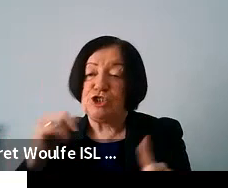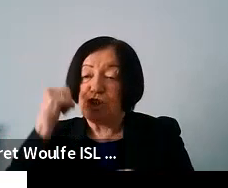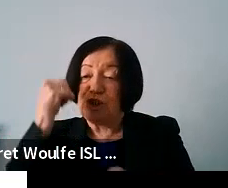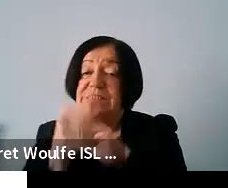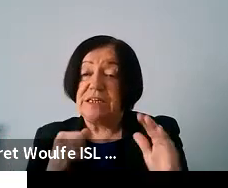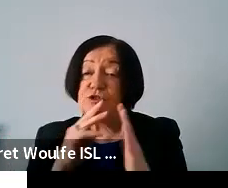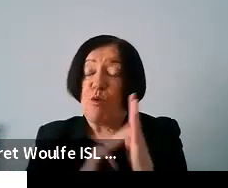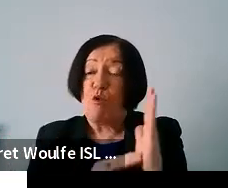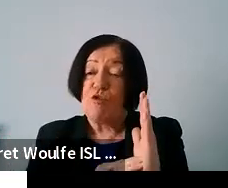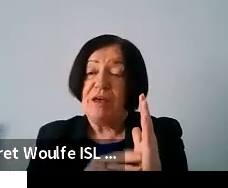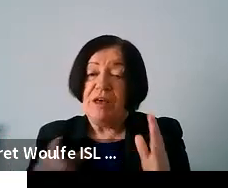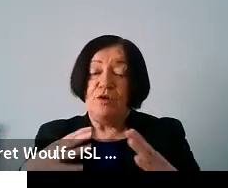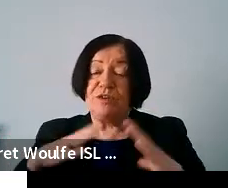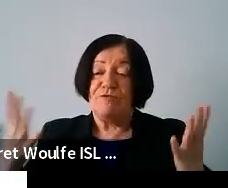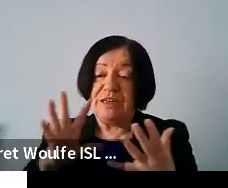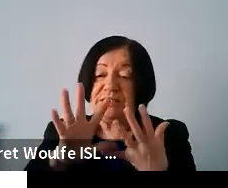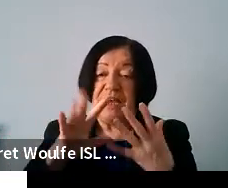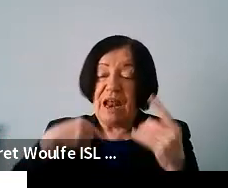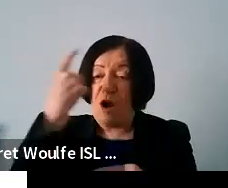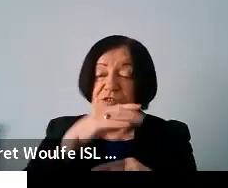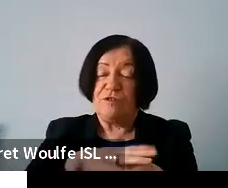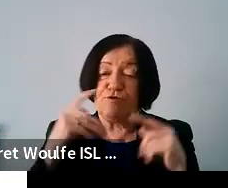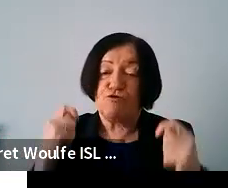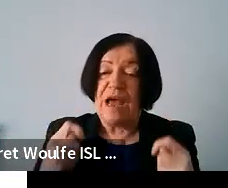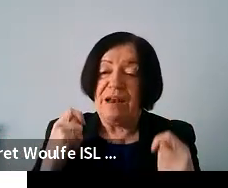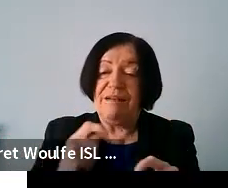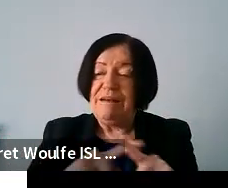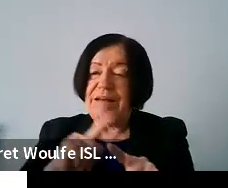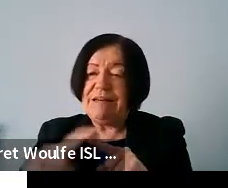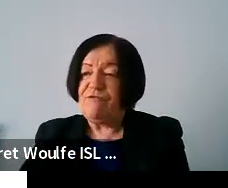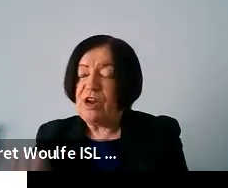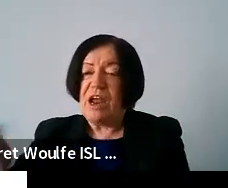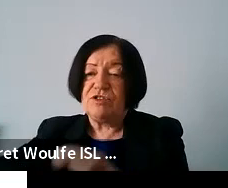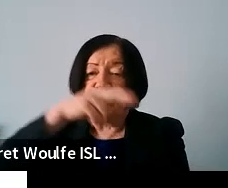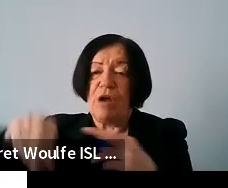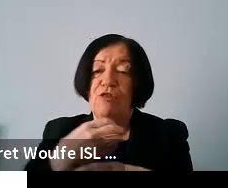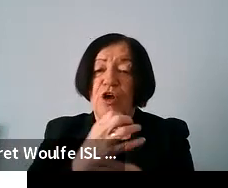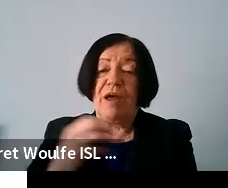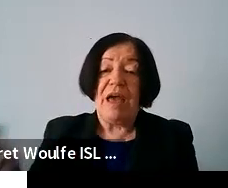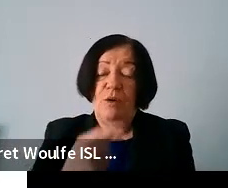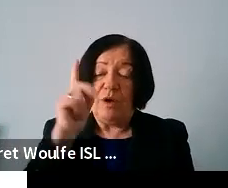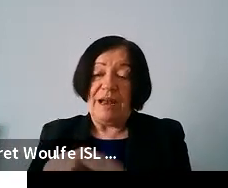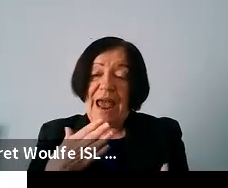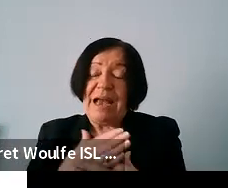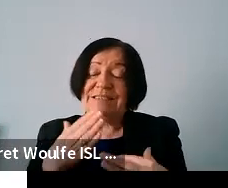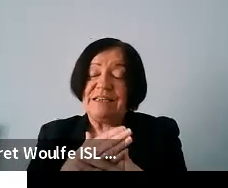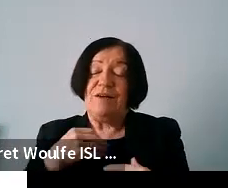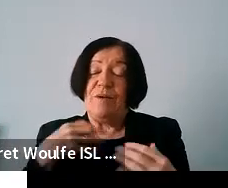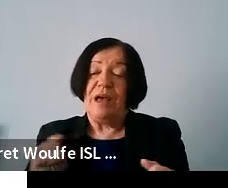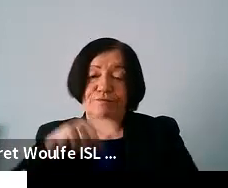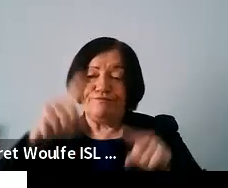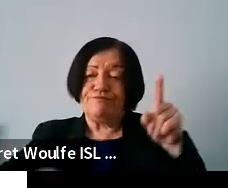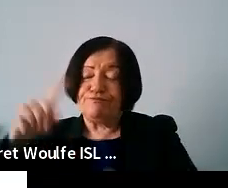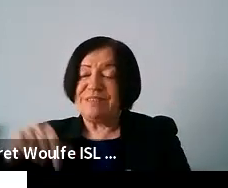program which was free 10 hours of training and in different locations around the country that anybody could access and we had a range of